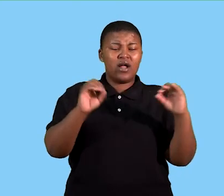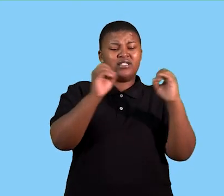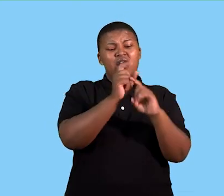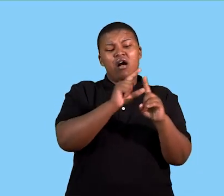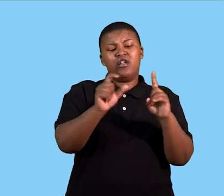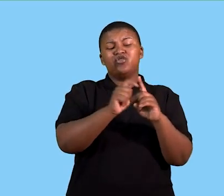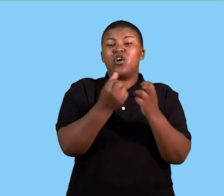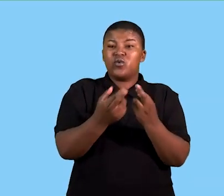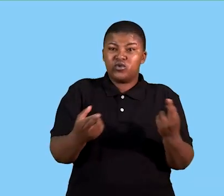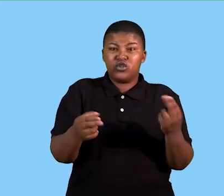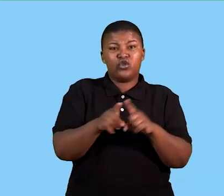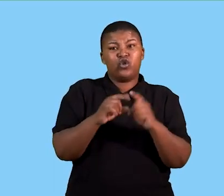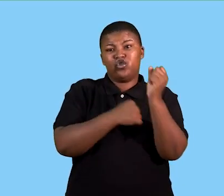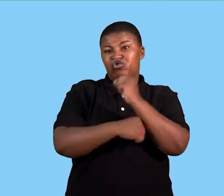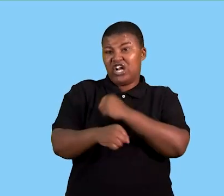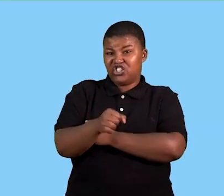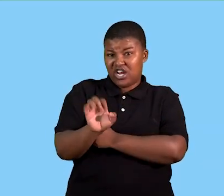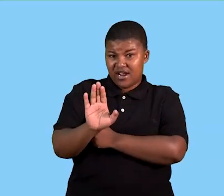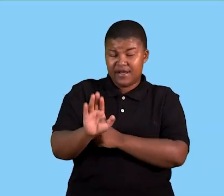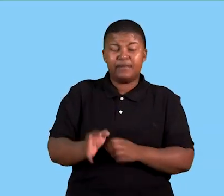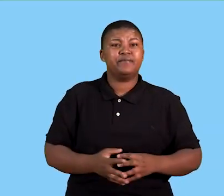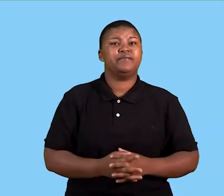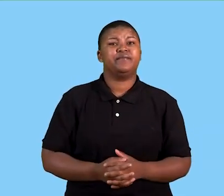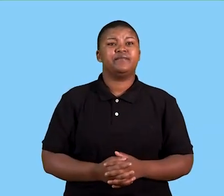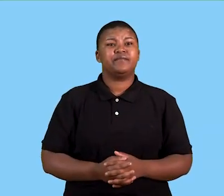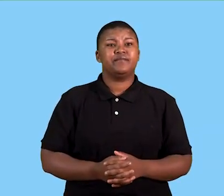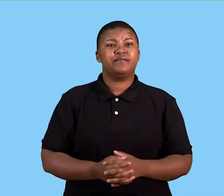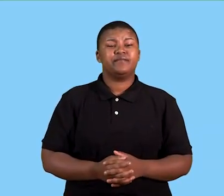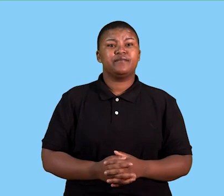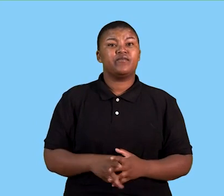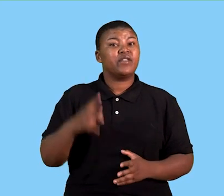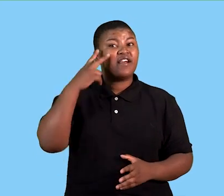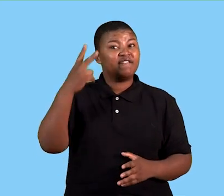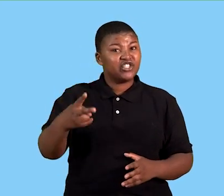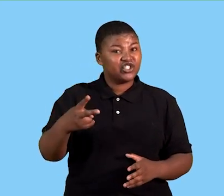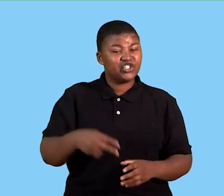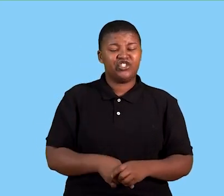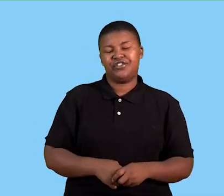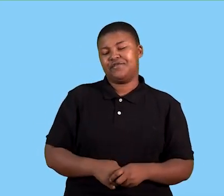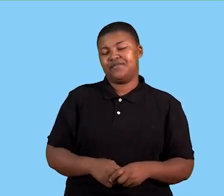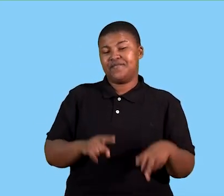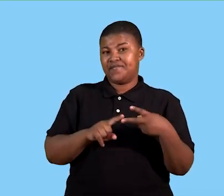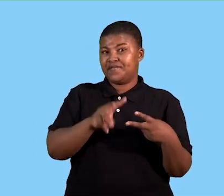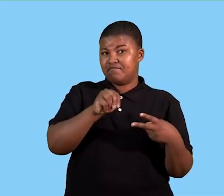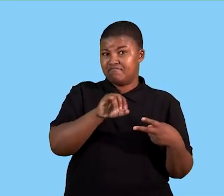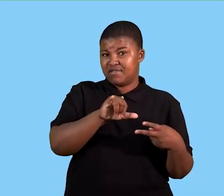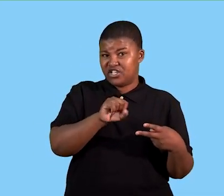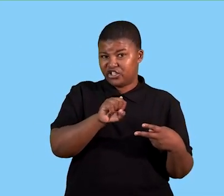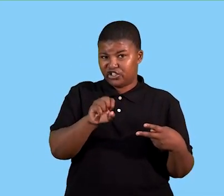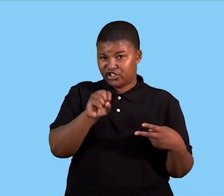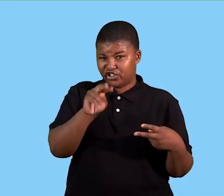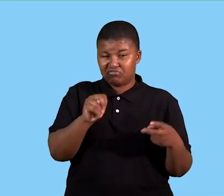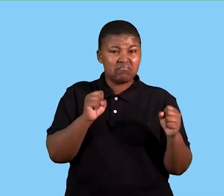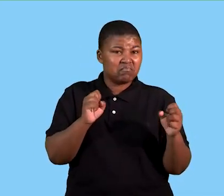culture, resources and structure. Now the vision, mission statements, objectives and